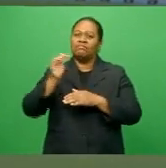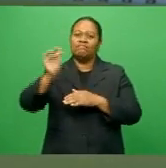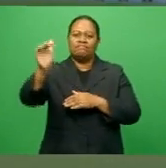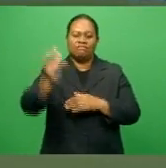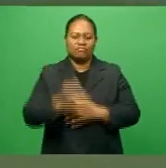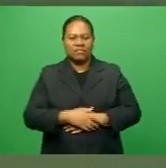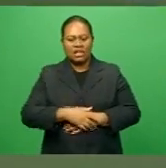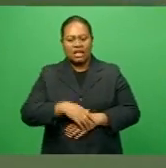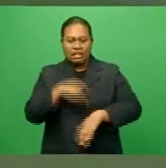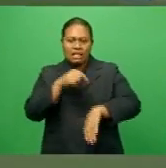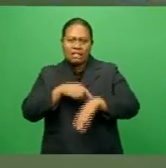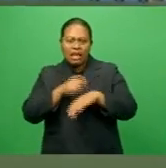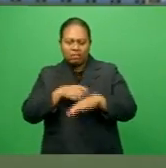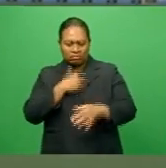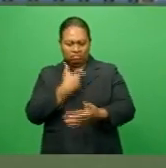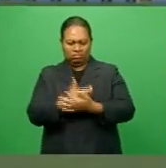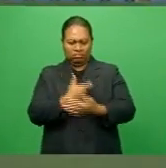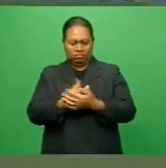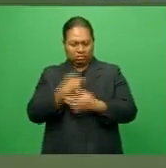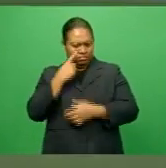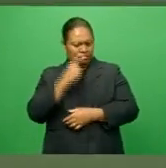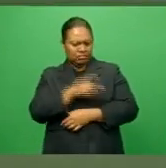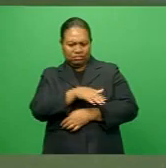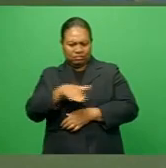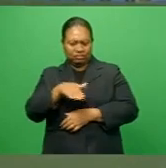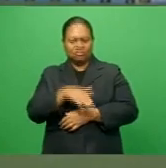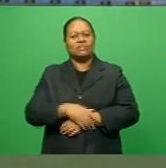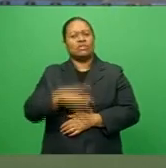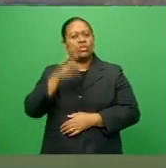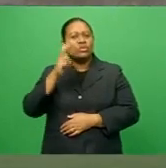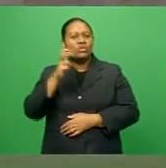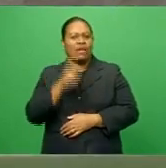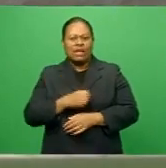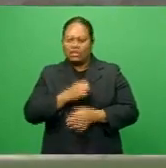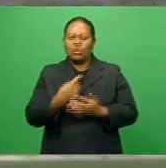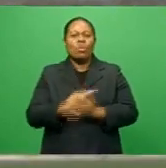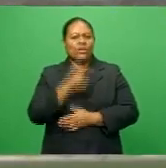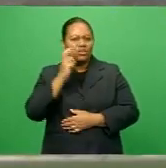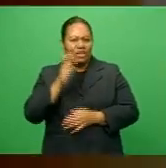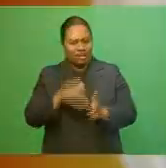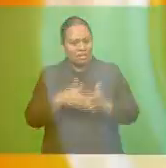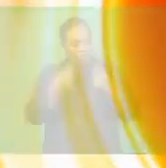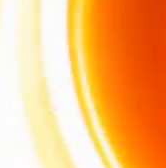surprised with the times some secondary school students are running. They are training, so it's a good sign.